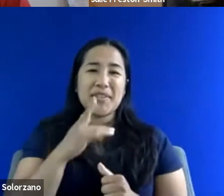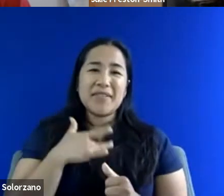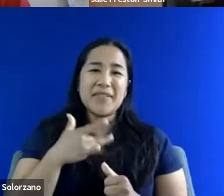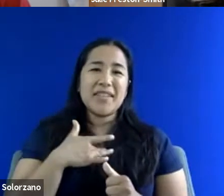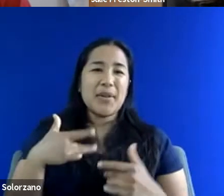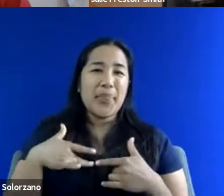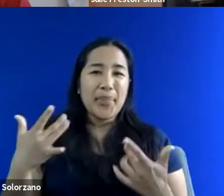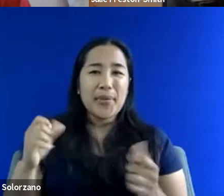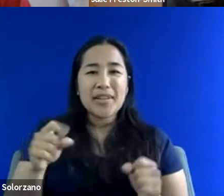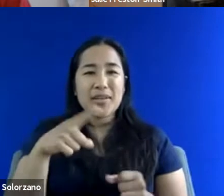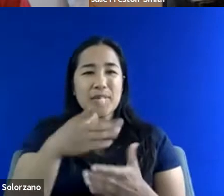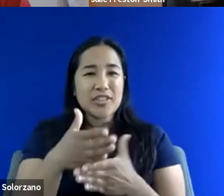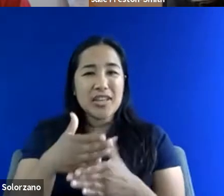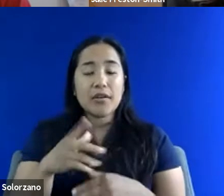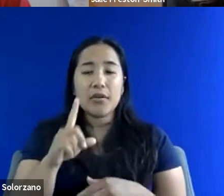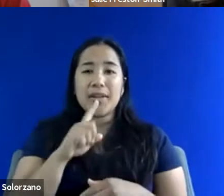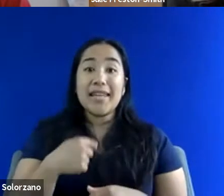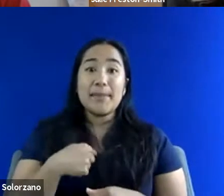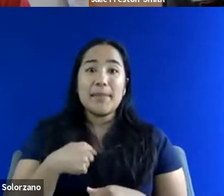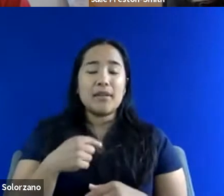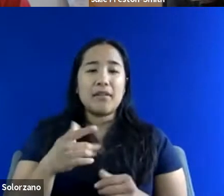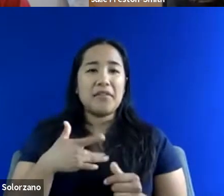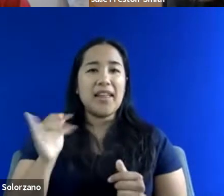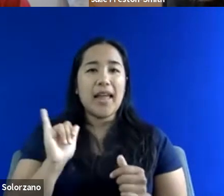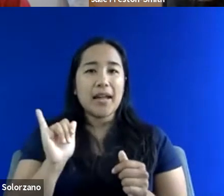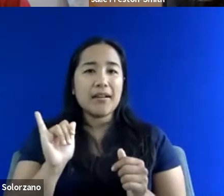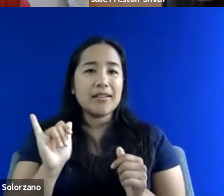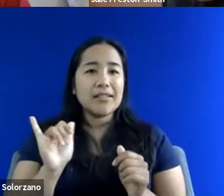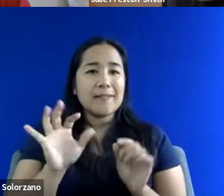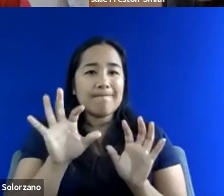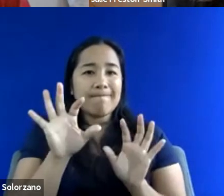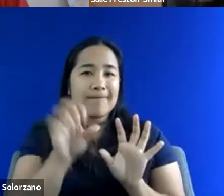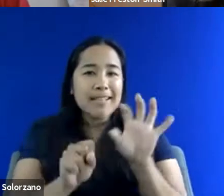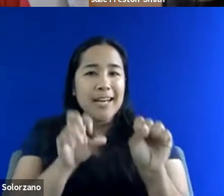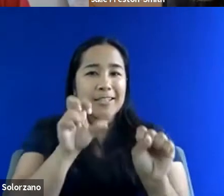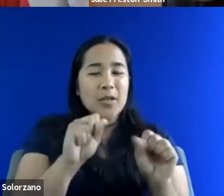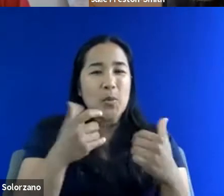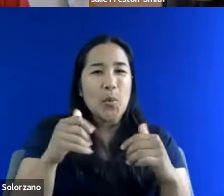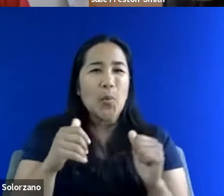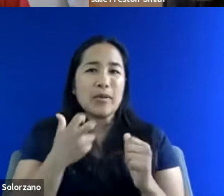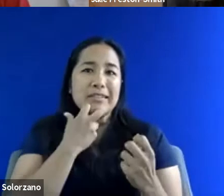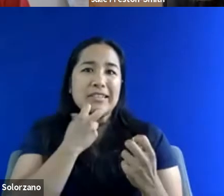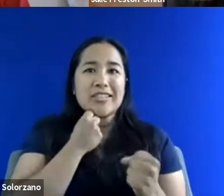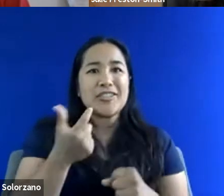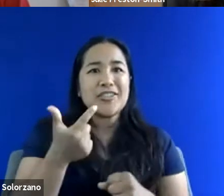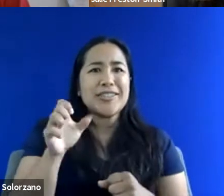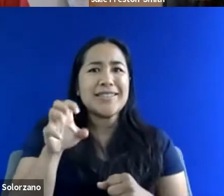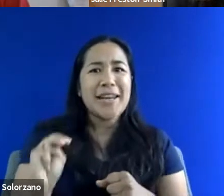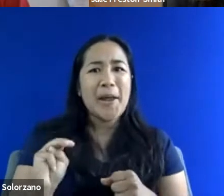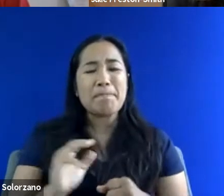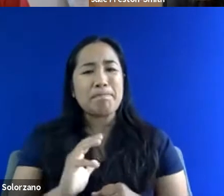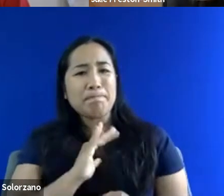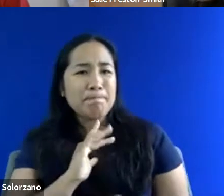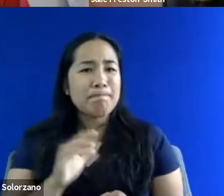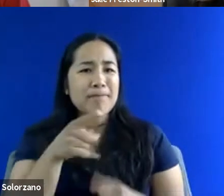I was just, the golden nuggets that you shared throughout the data and the strategies, I think, will serve us all very well.